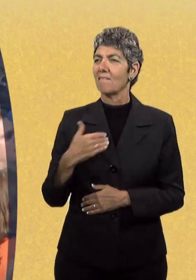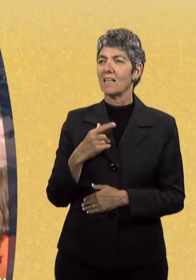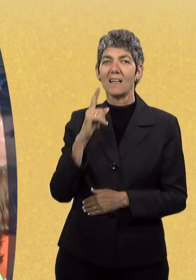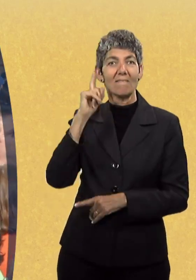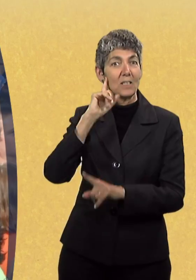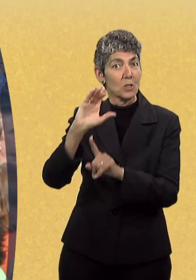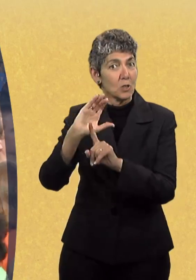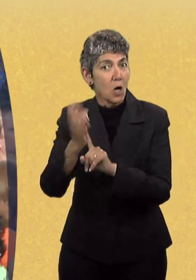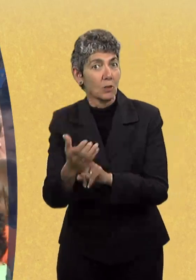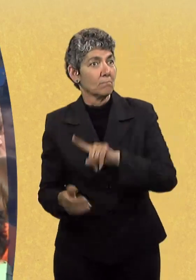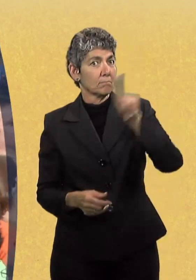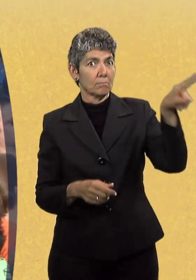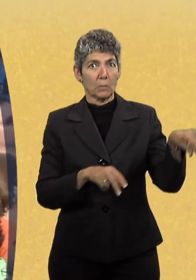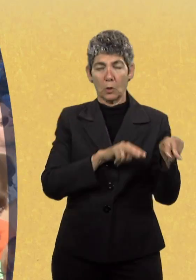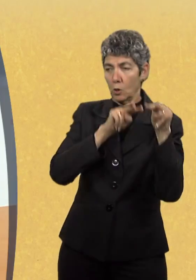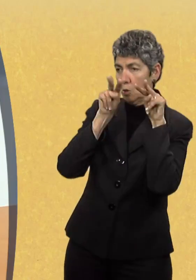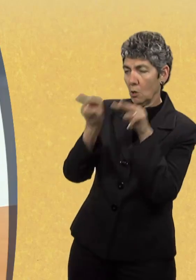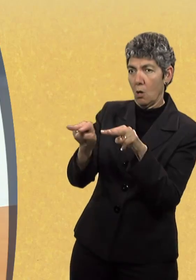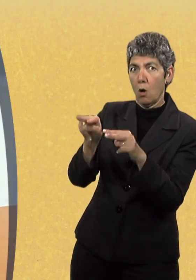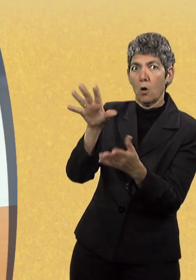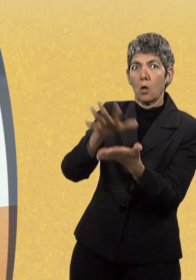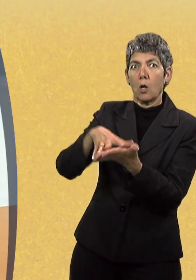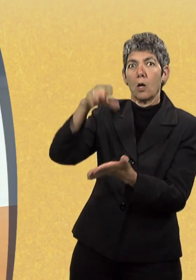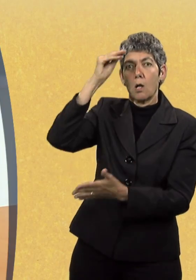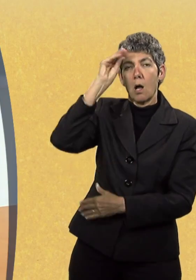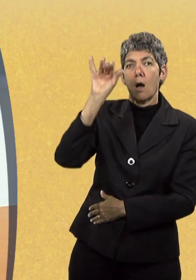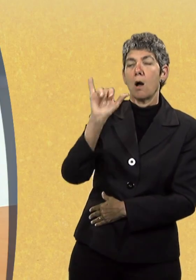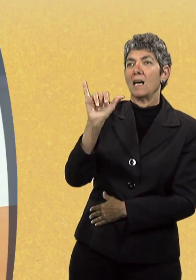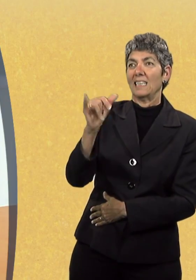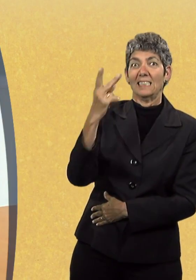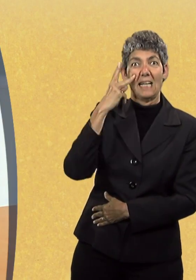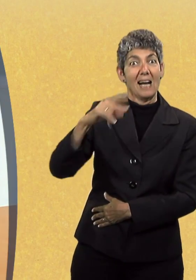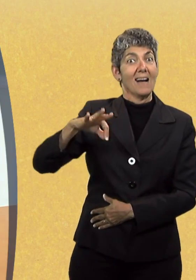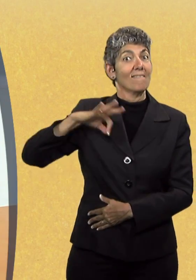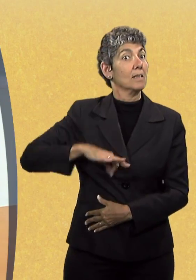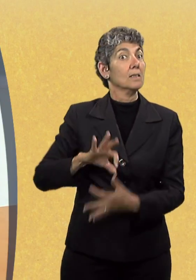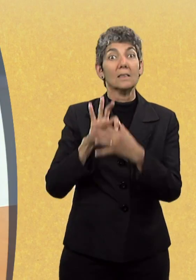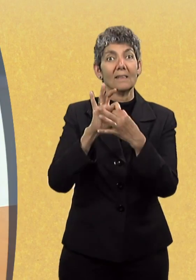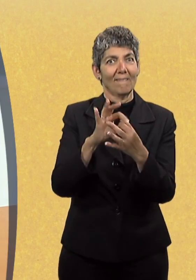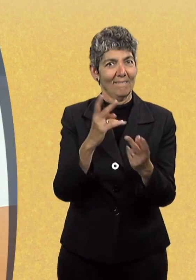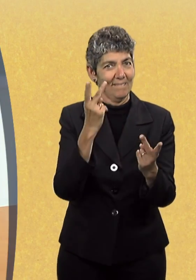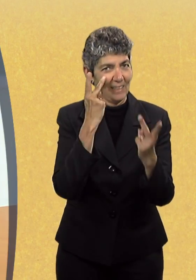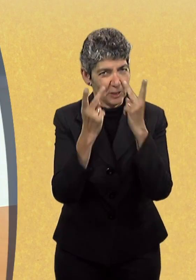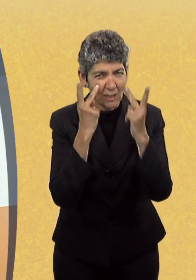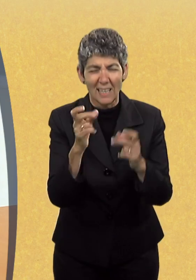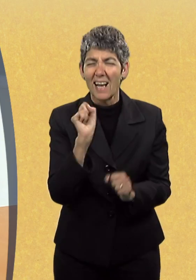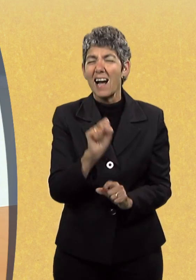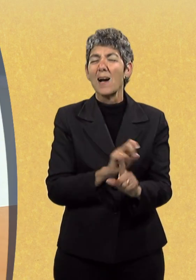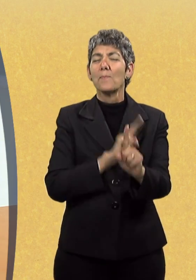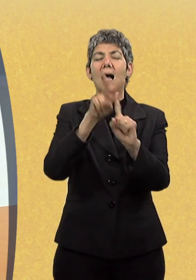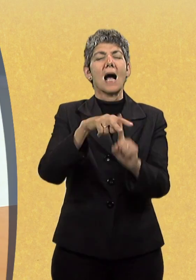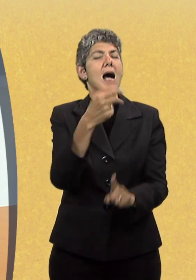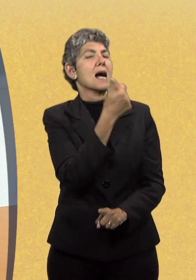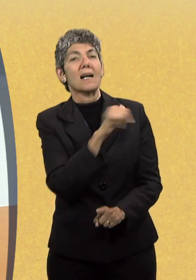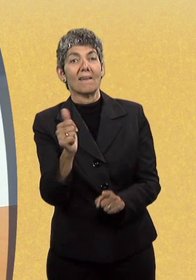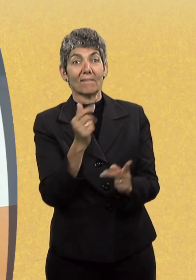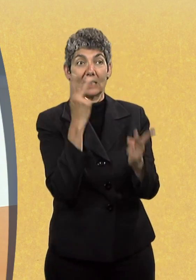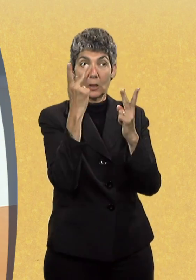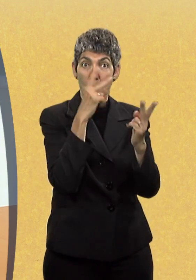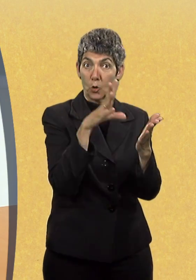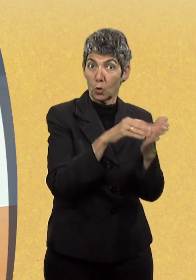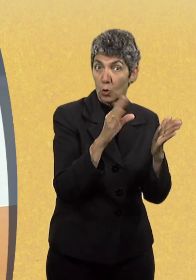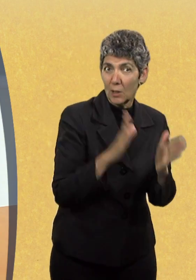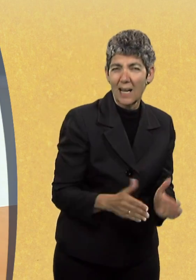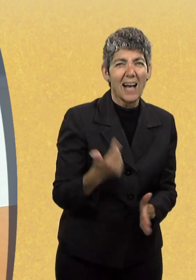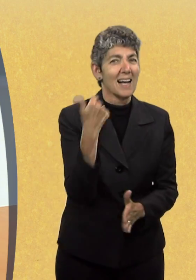knowledge, and through this new lens to show stunning advantages that visual processing